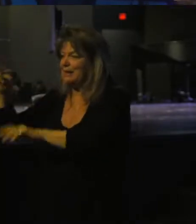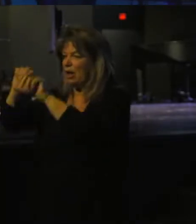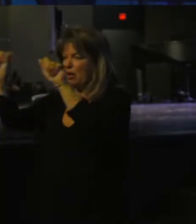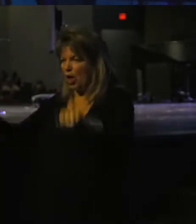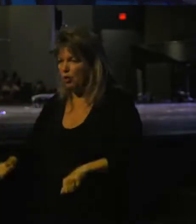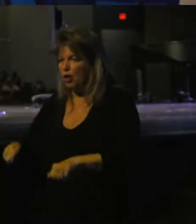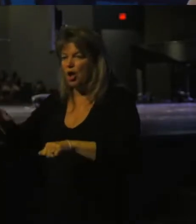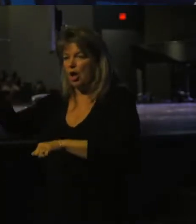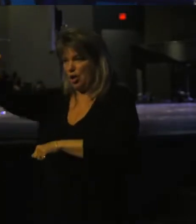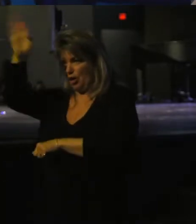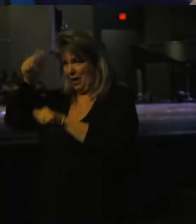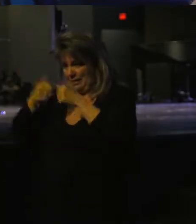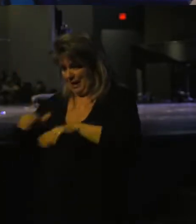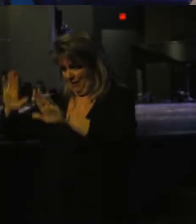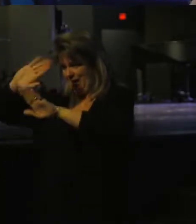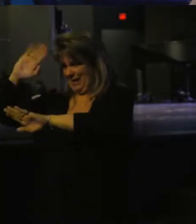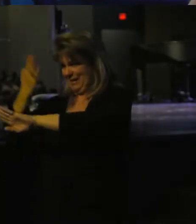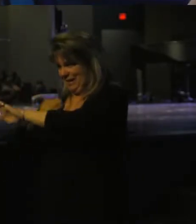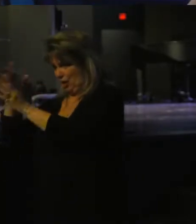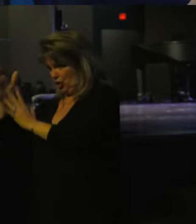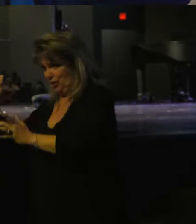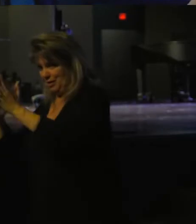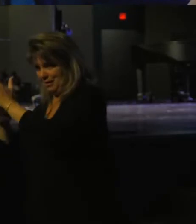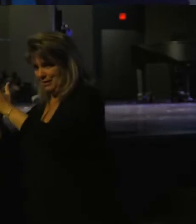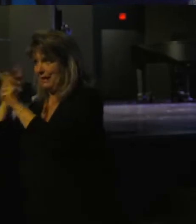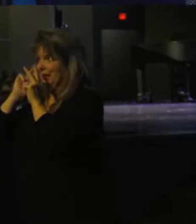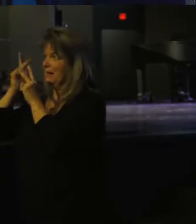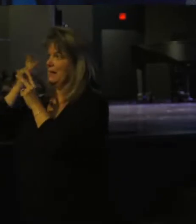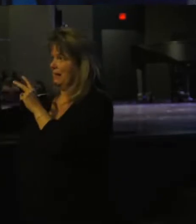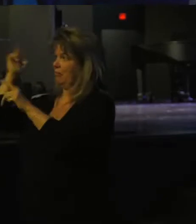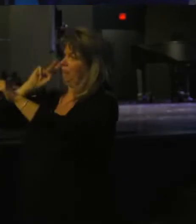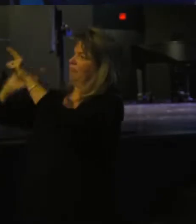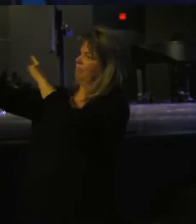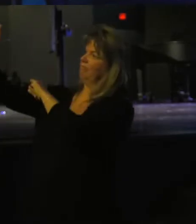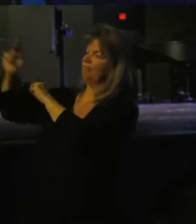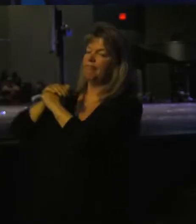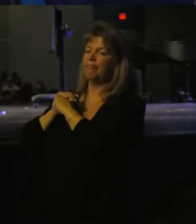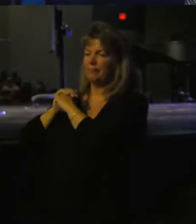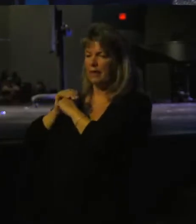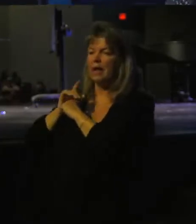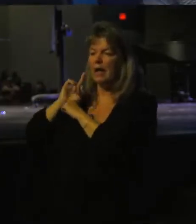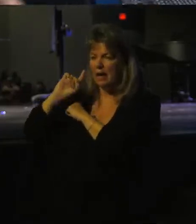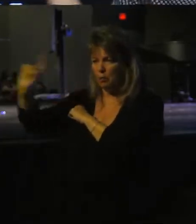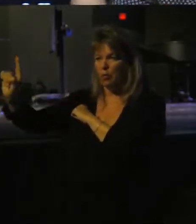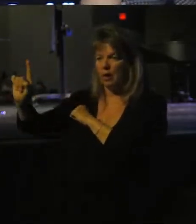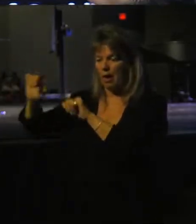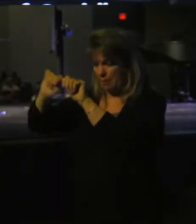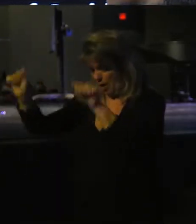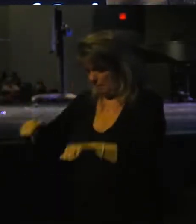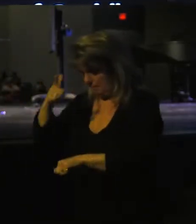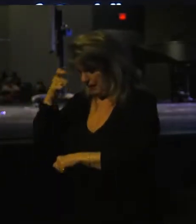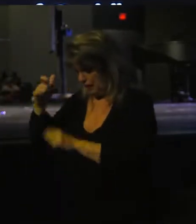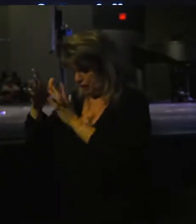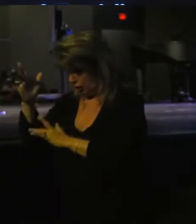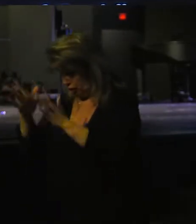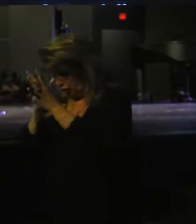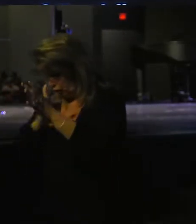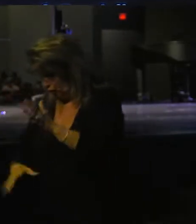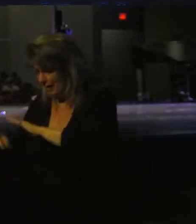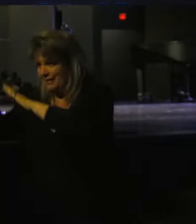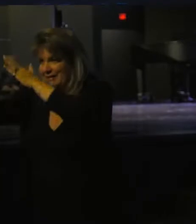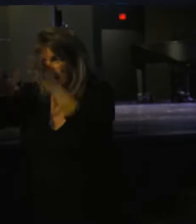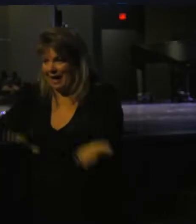the altar that God would sacrifice his son Jesus and he went up to that altar. Can I tell you that because Jesus Christ